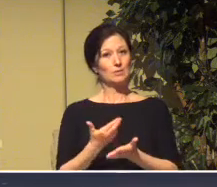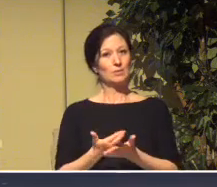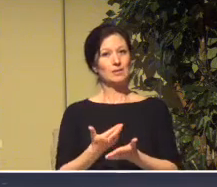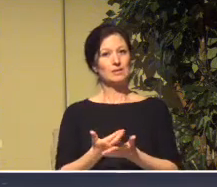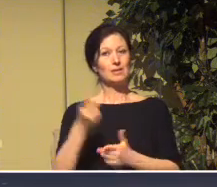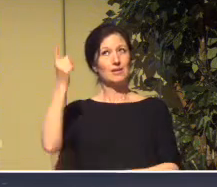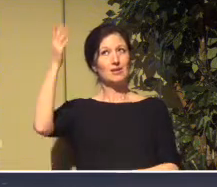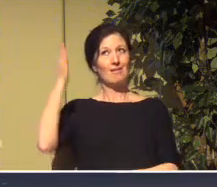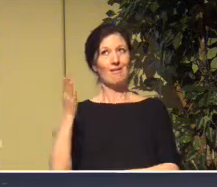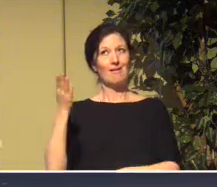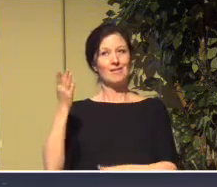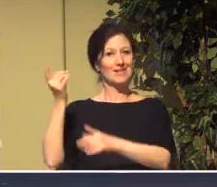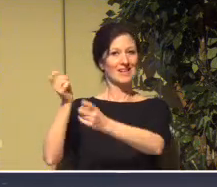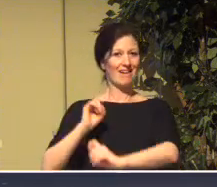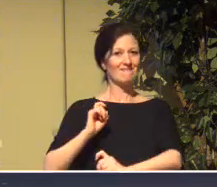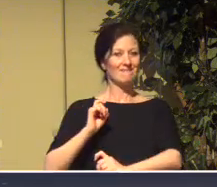us.